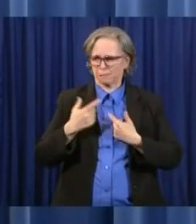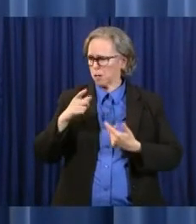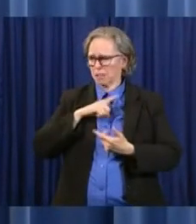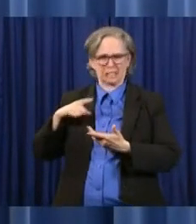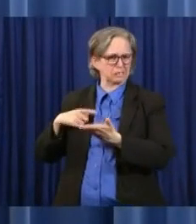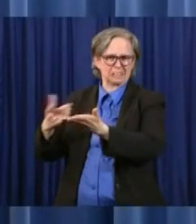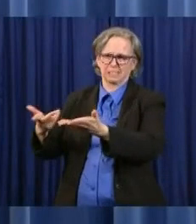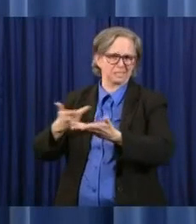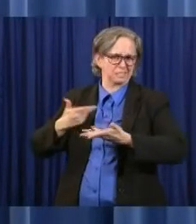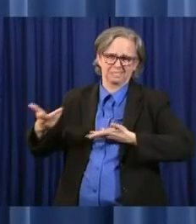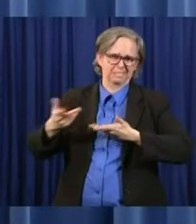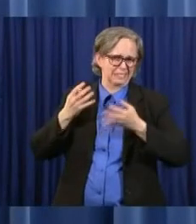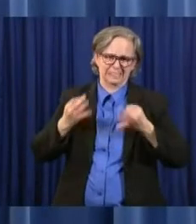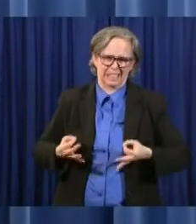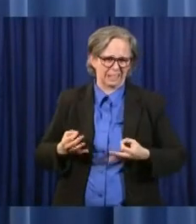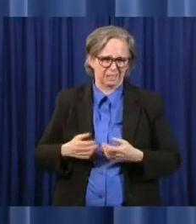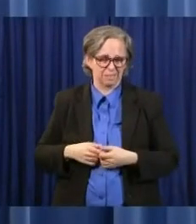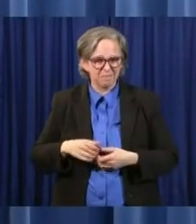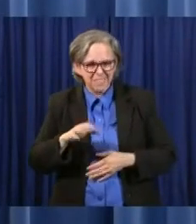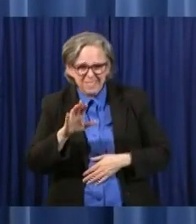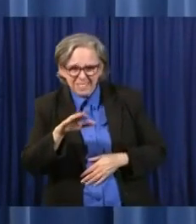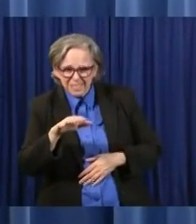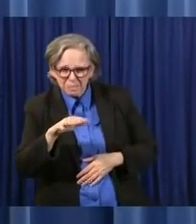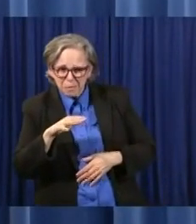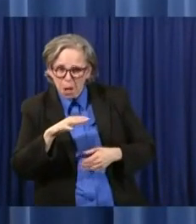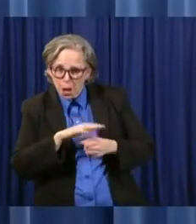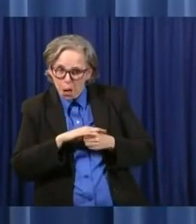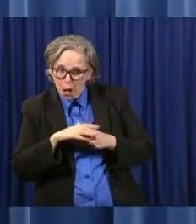The local government funds in the next budget year?